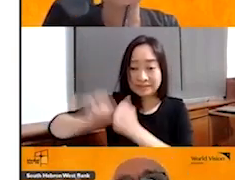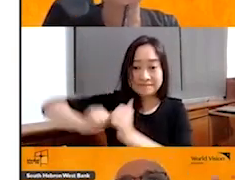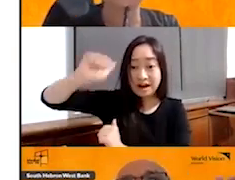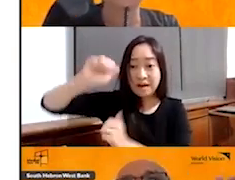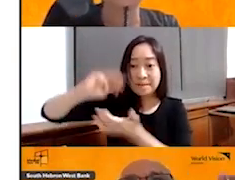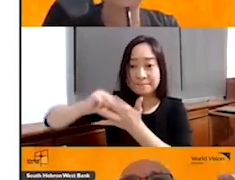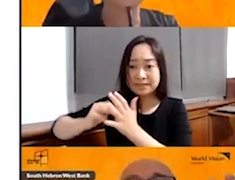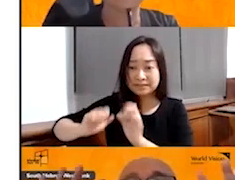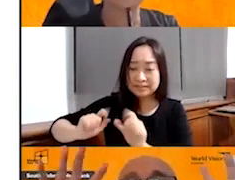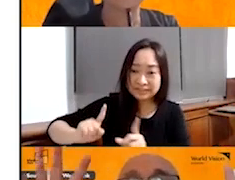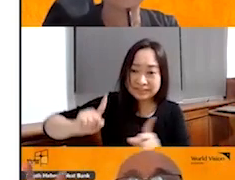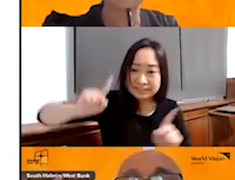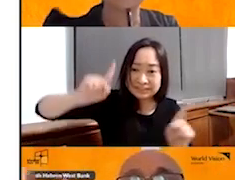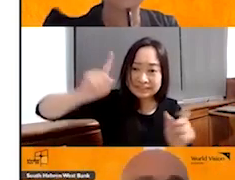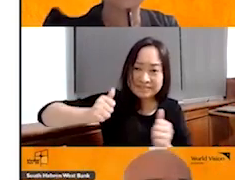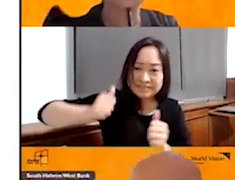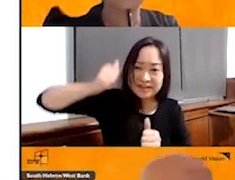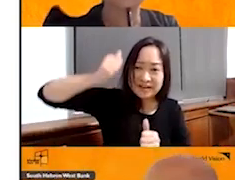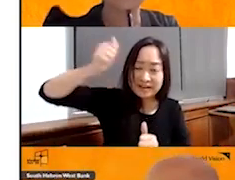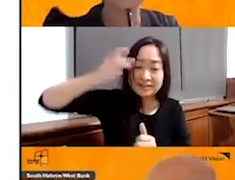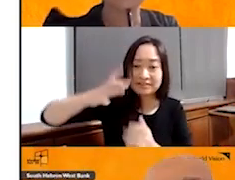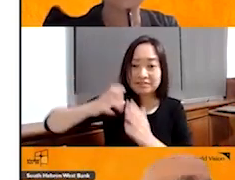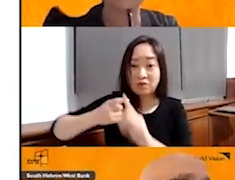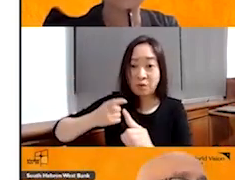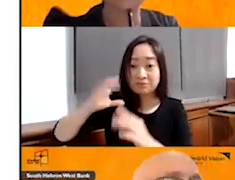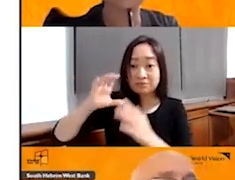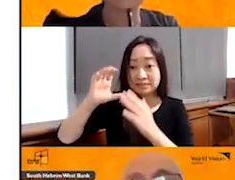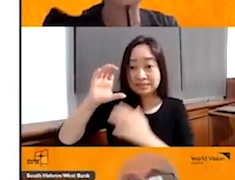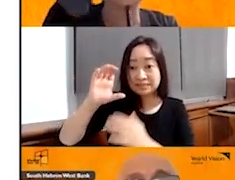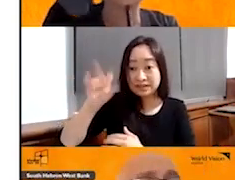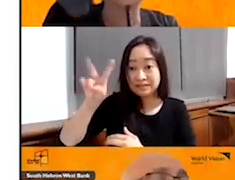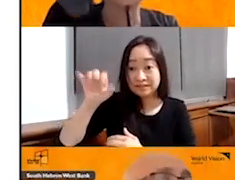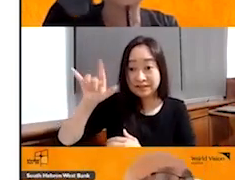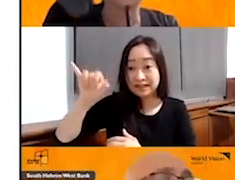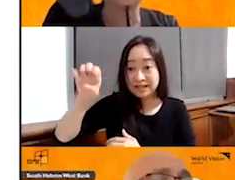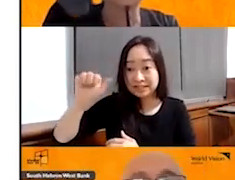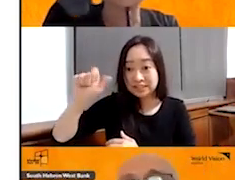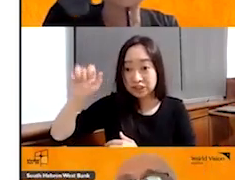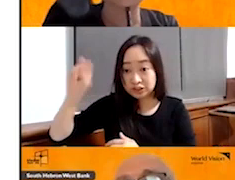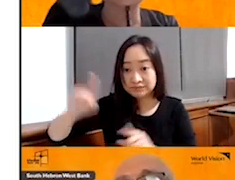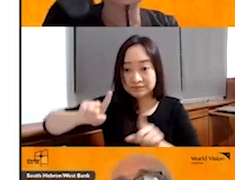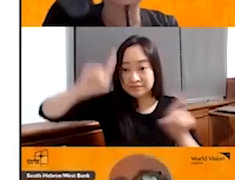the, how we can say, the civilization. But also the Lin,